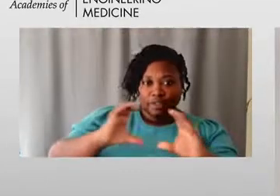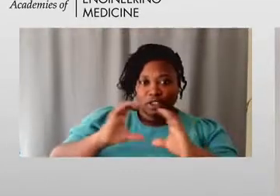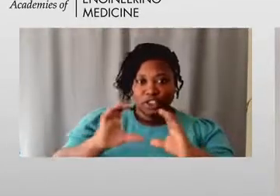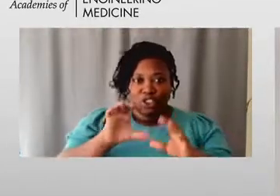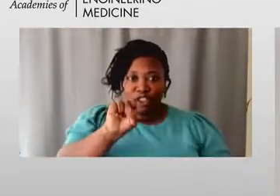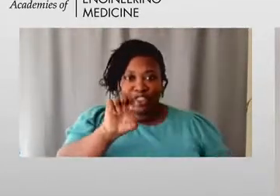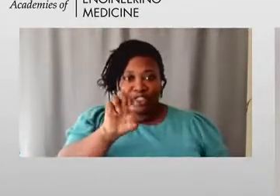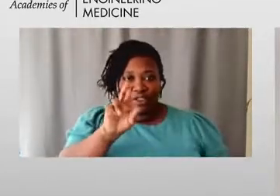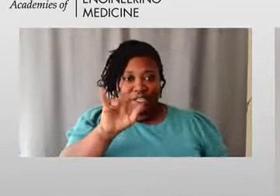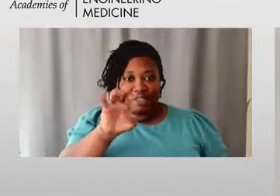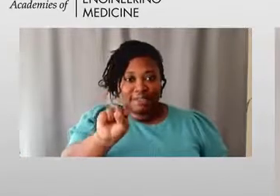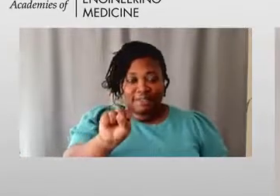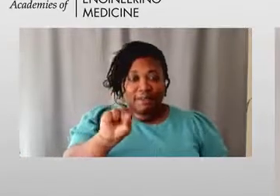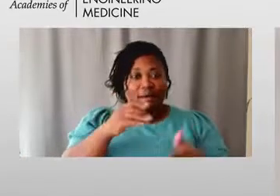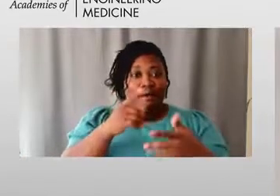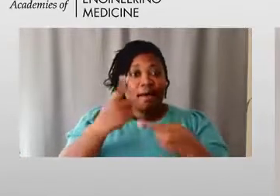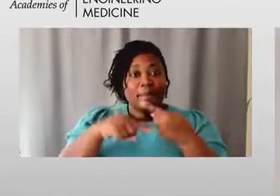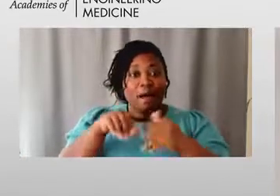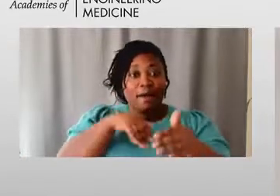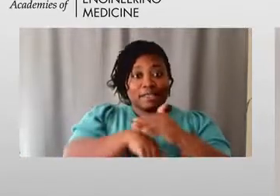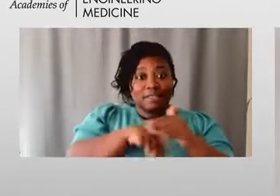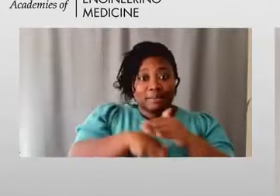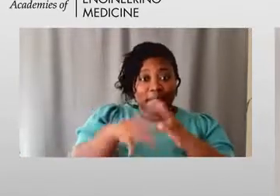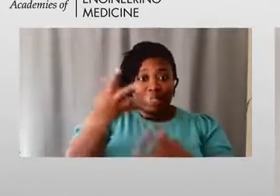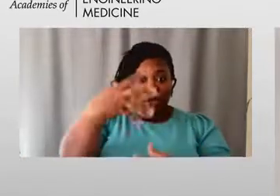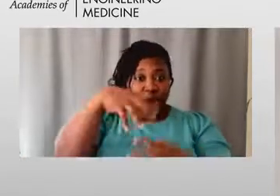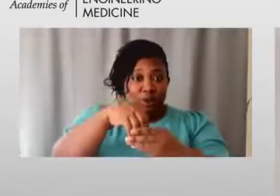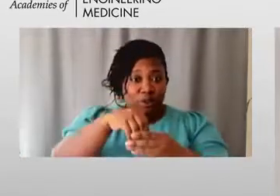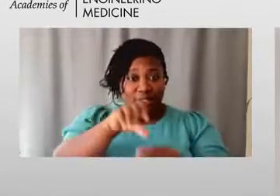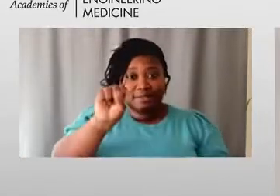about accessibility and inclusion in STEM.